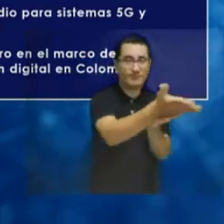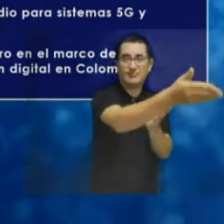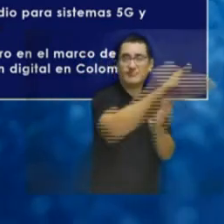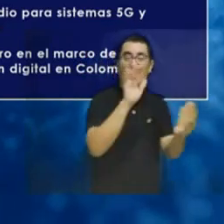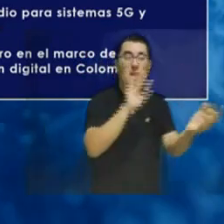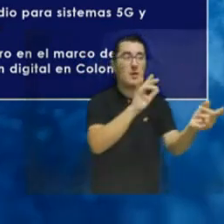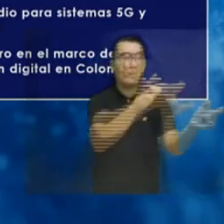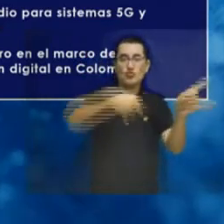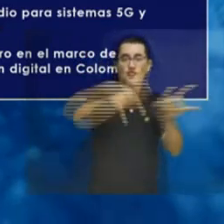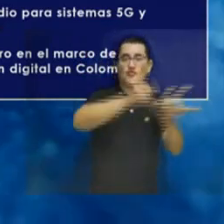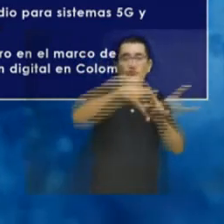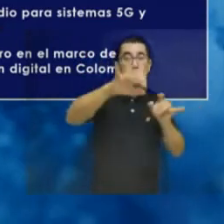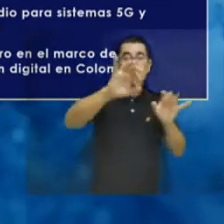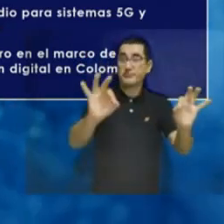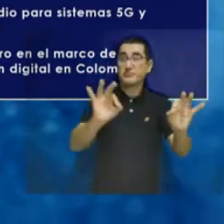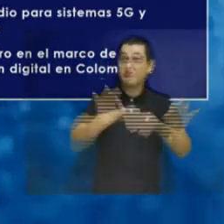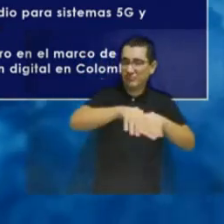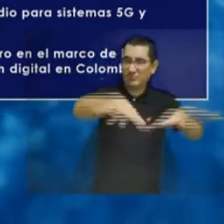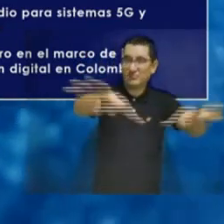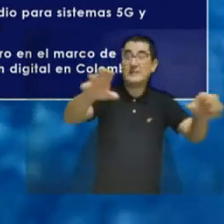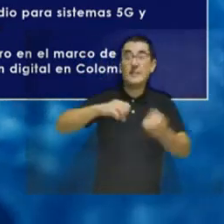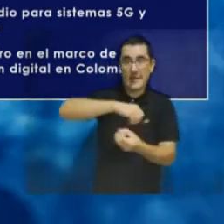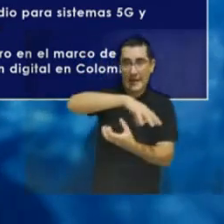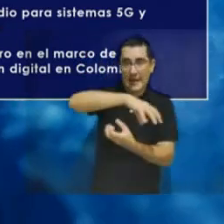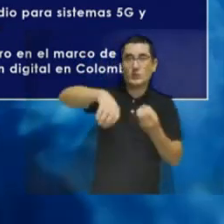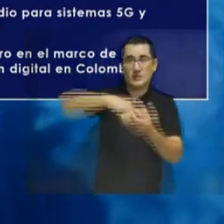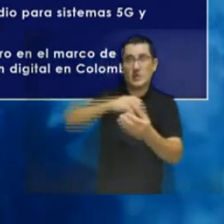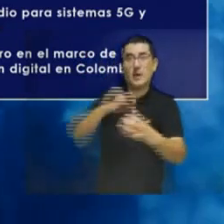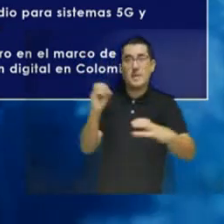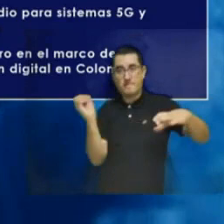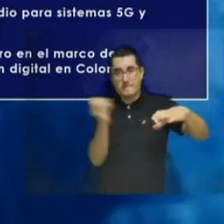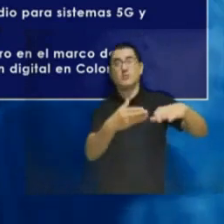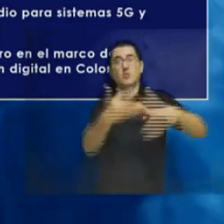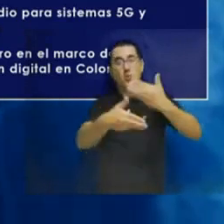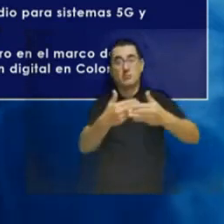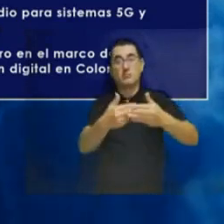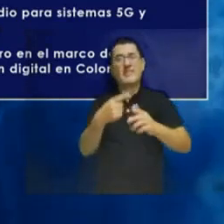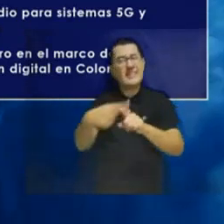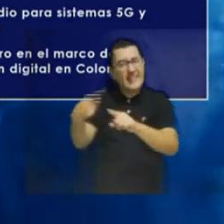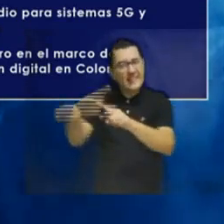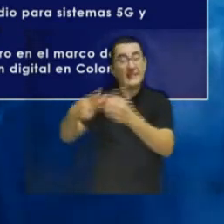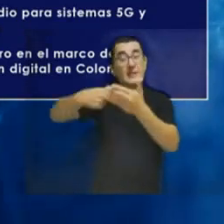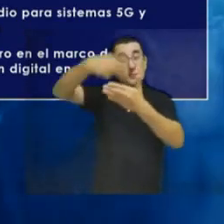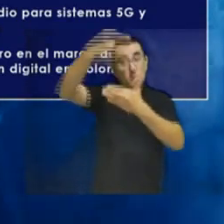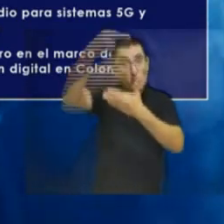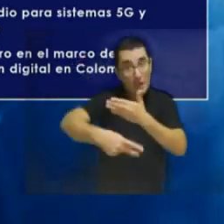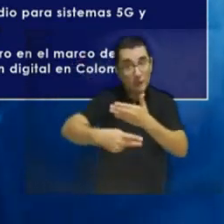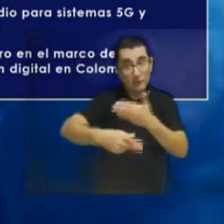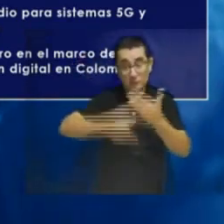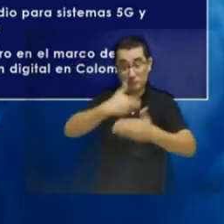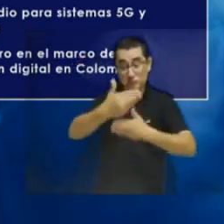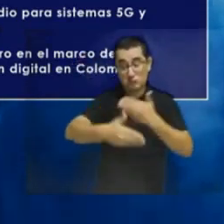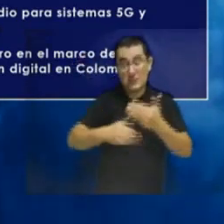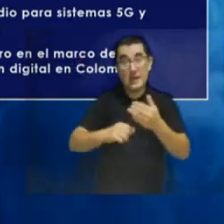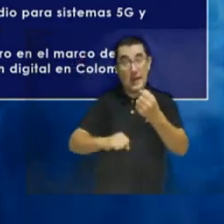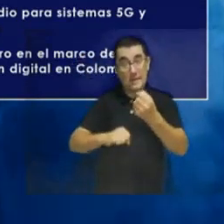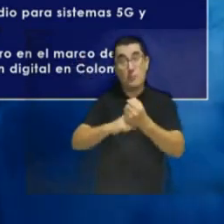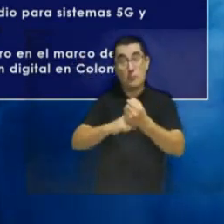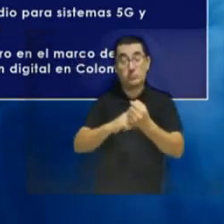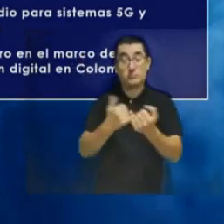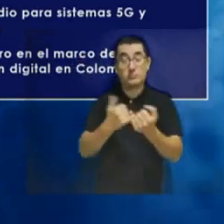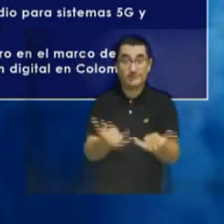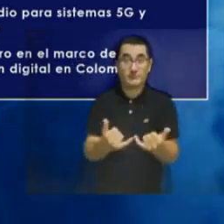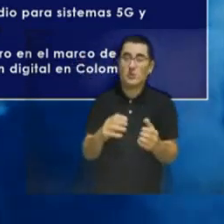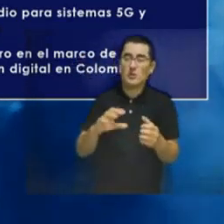help to create a much broader ecosystem requiring greater and more investment. Different models that support,